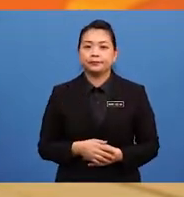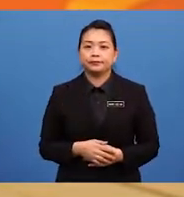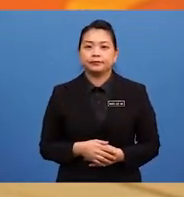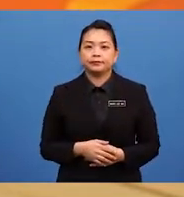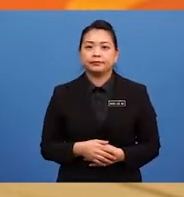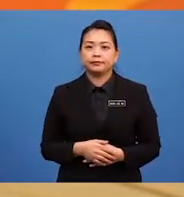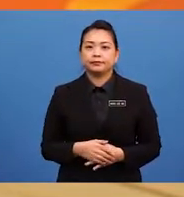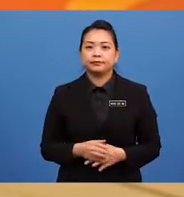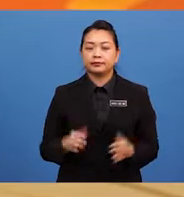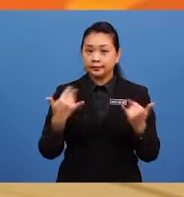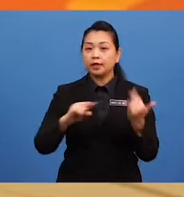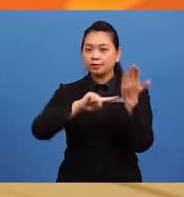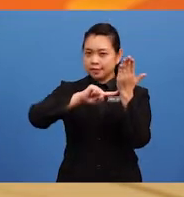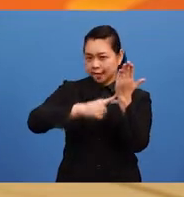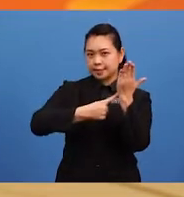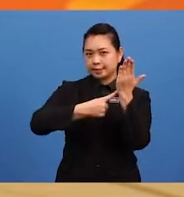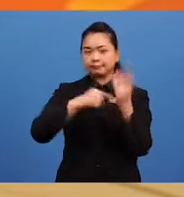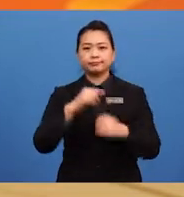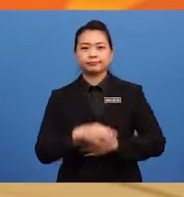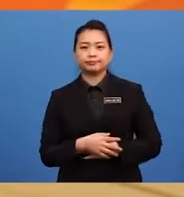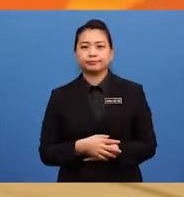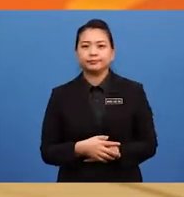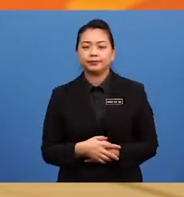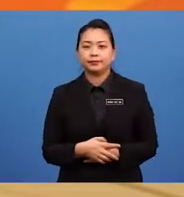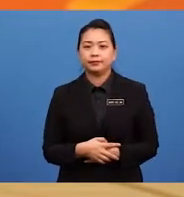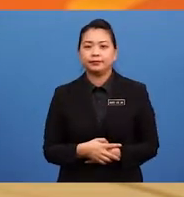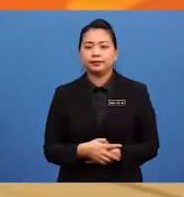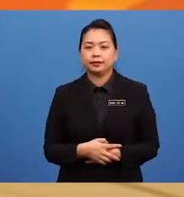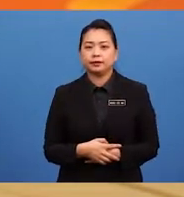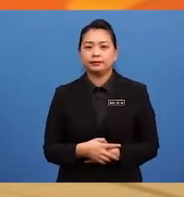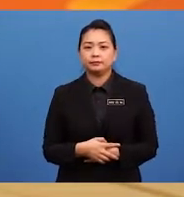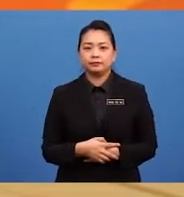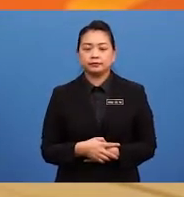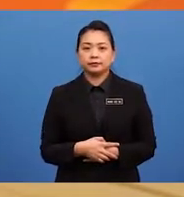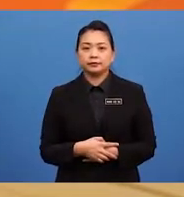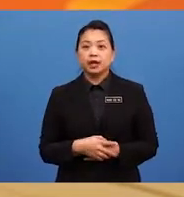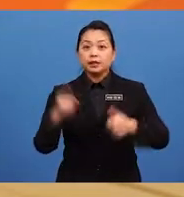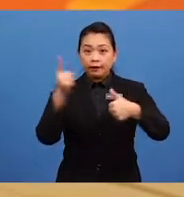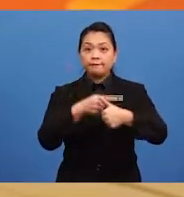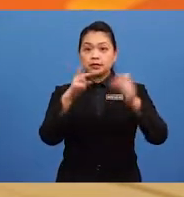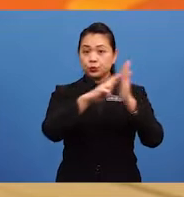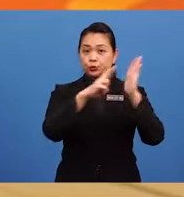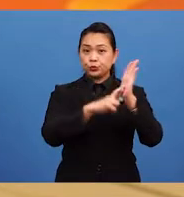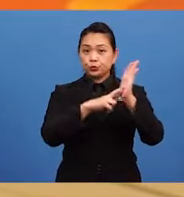let's get the lesson started. The first rule is to add S for